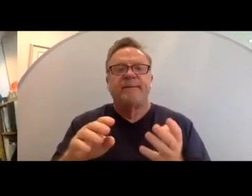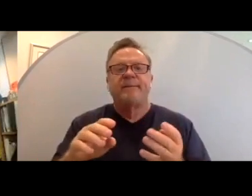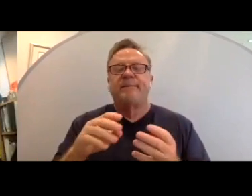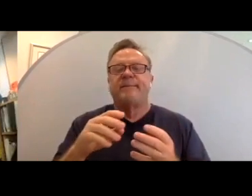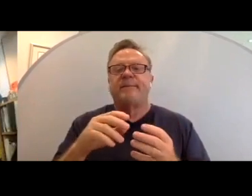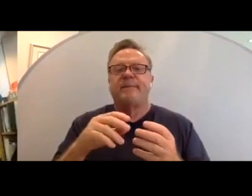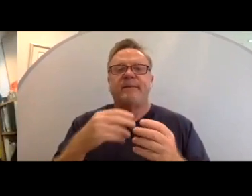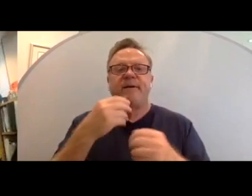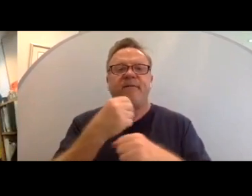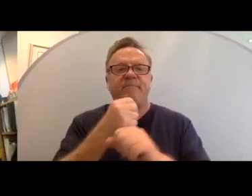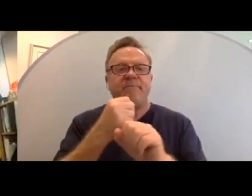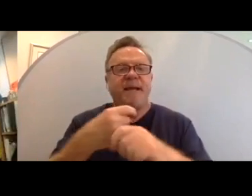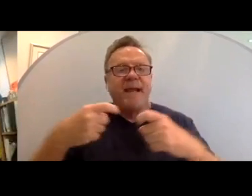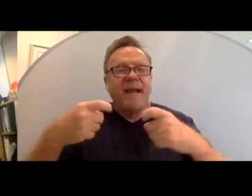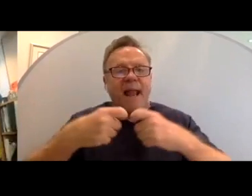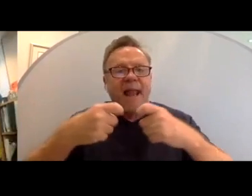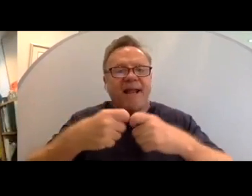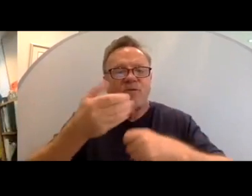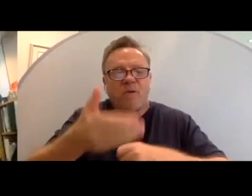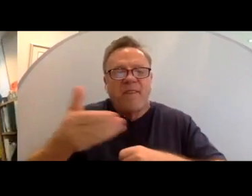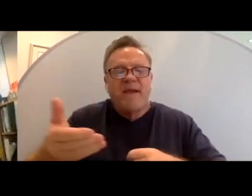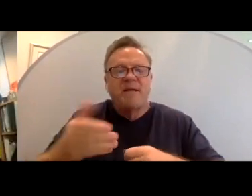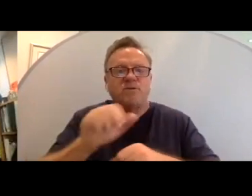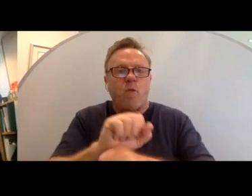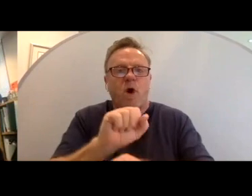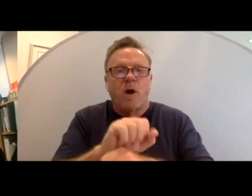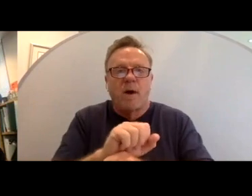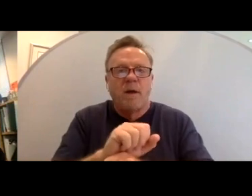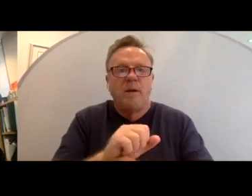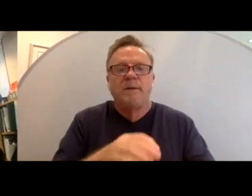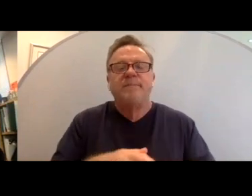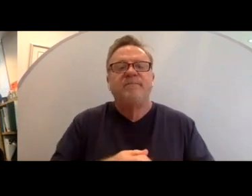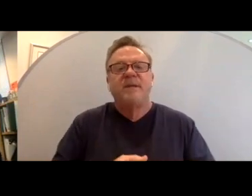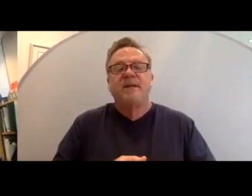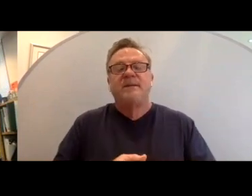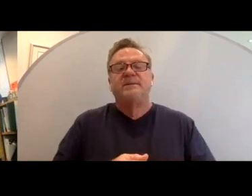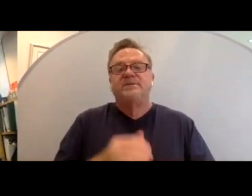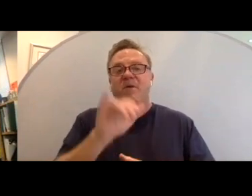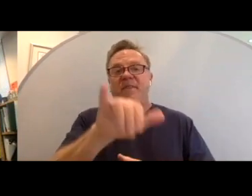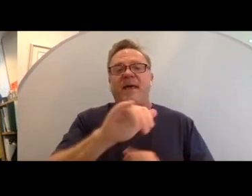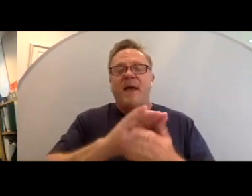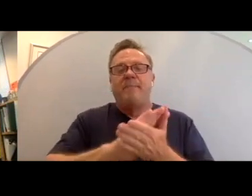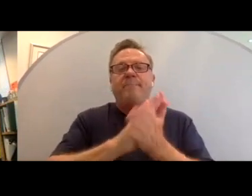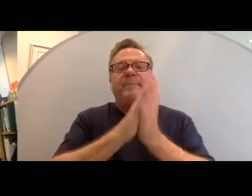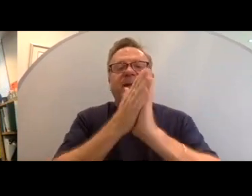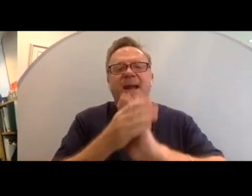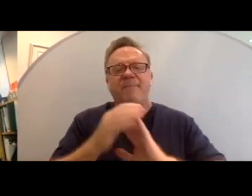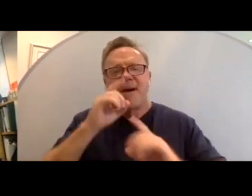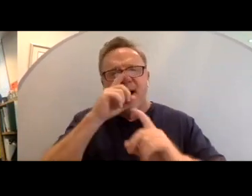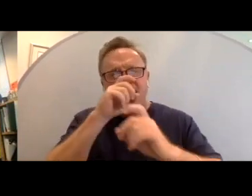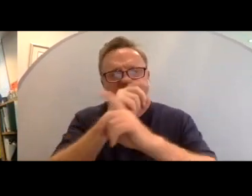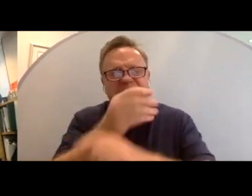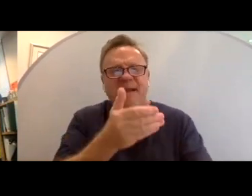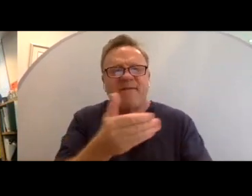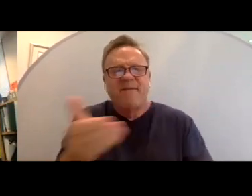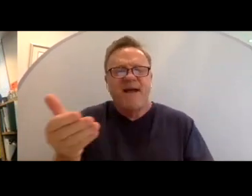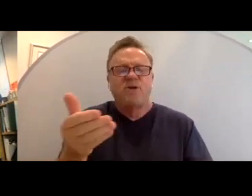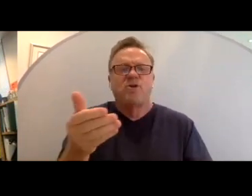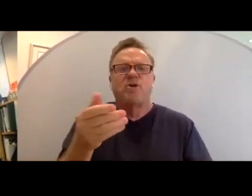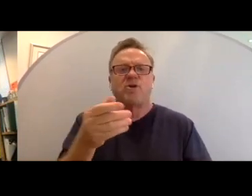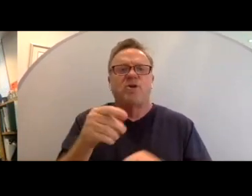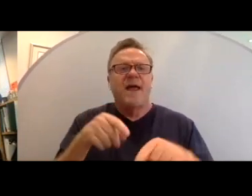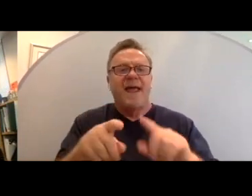appliances operate. And so, that became a complicating factor as